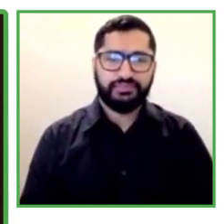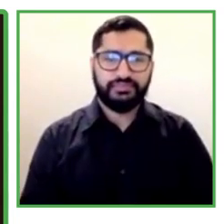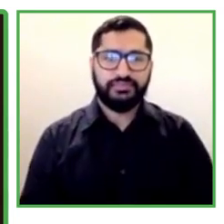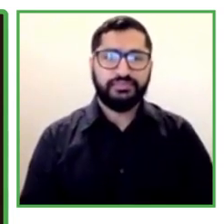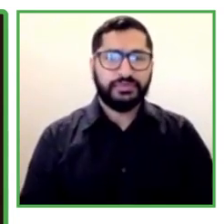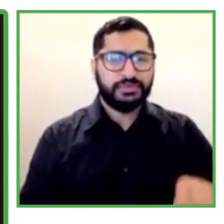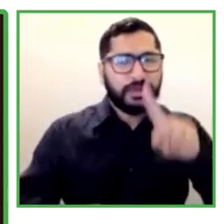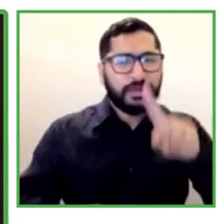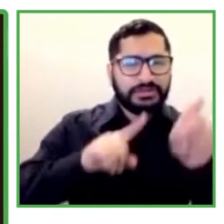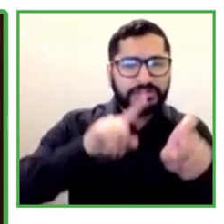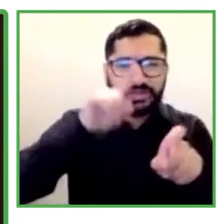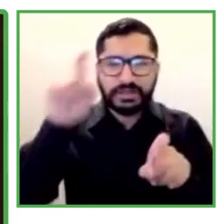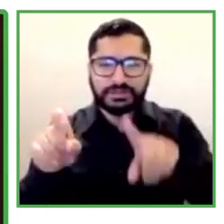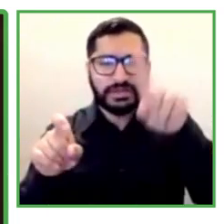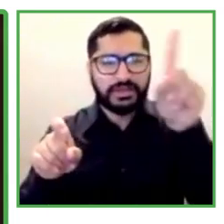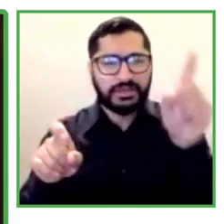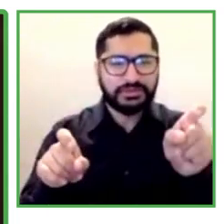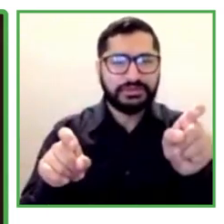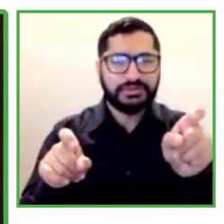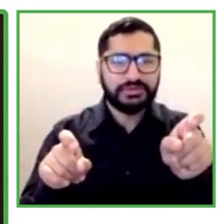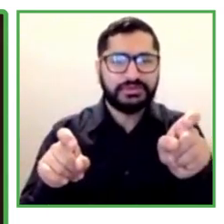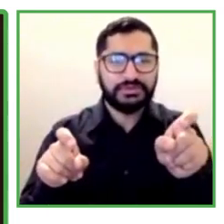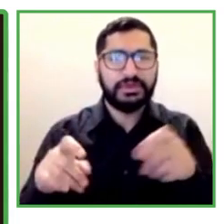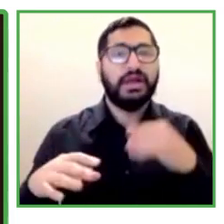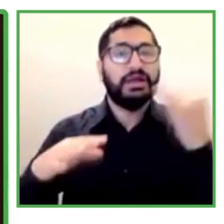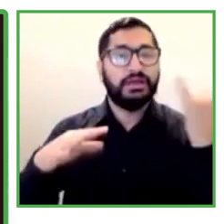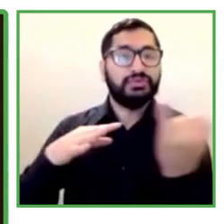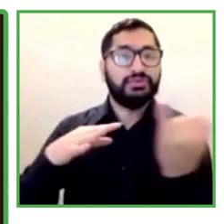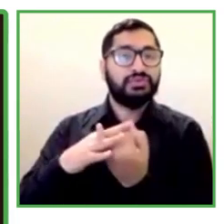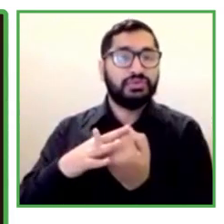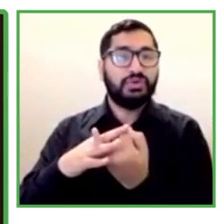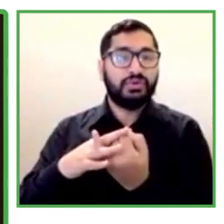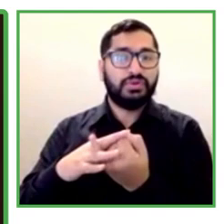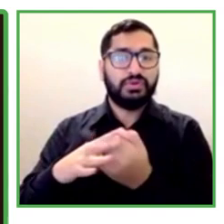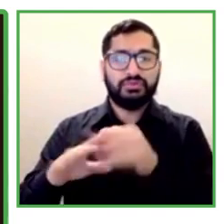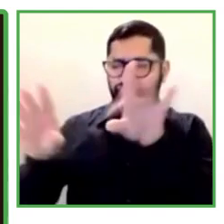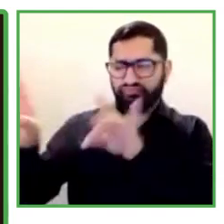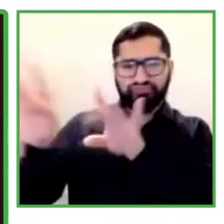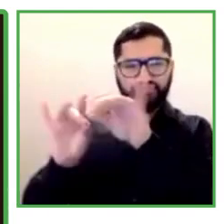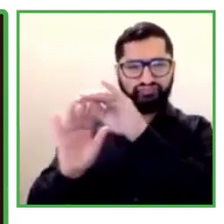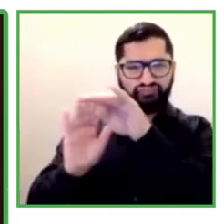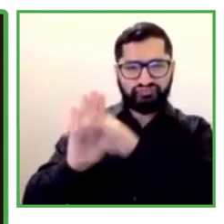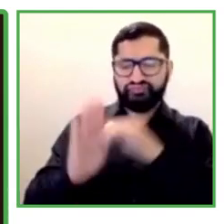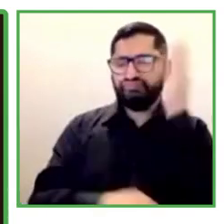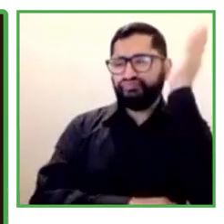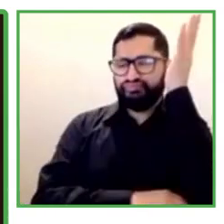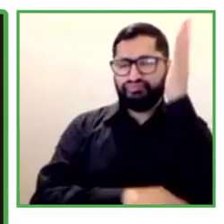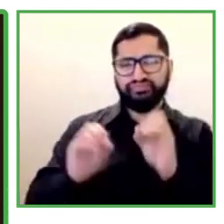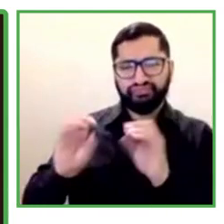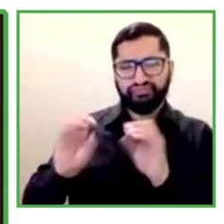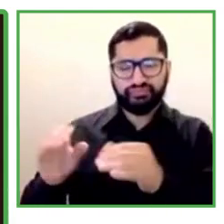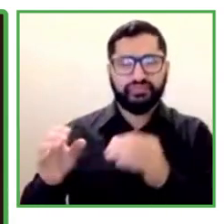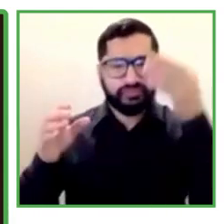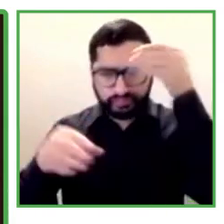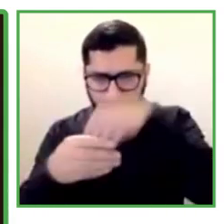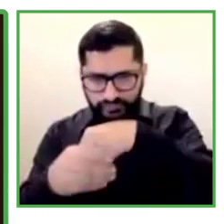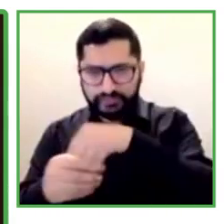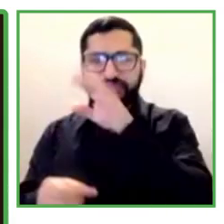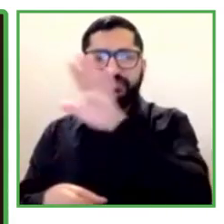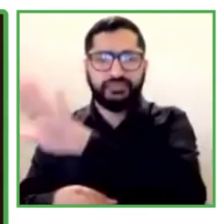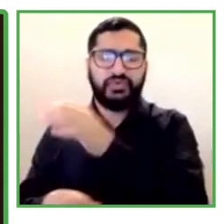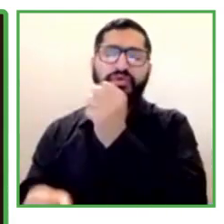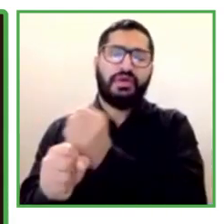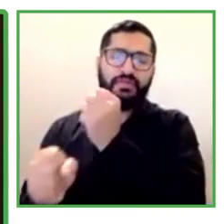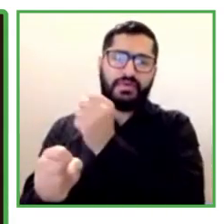trainings about diversity and inclusion. And they have some very well